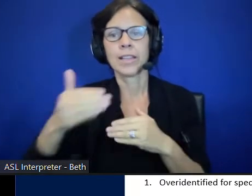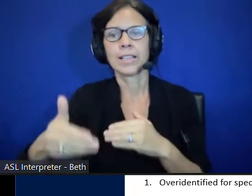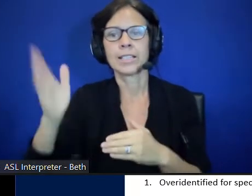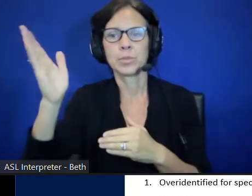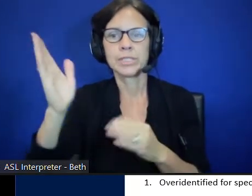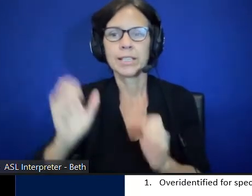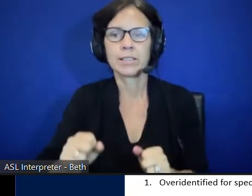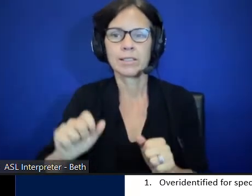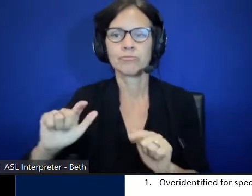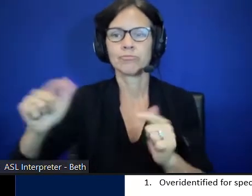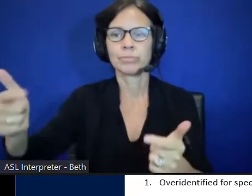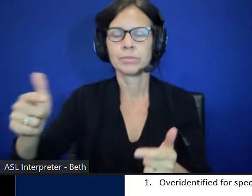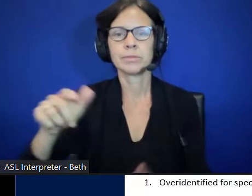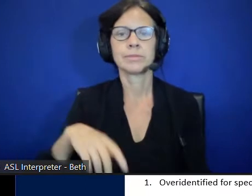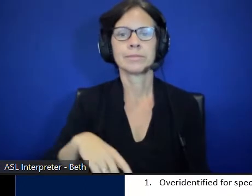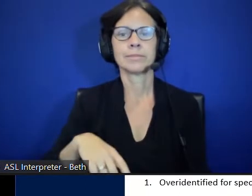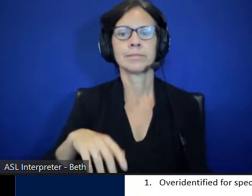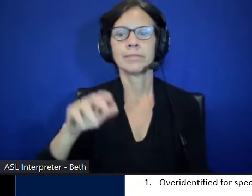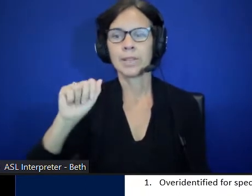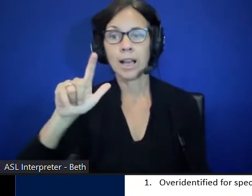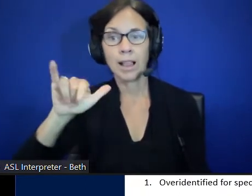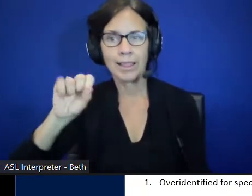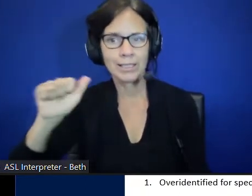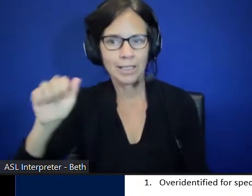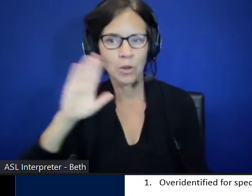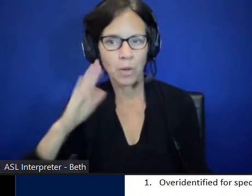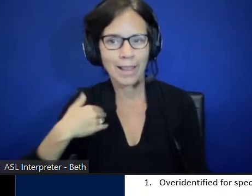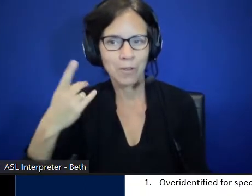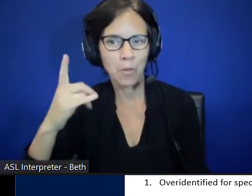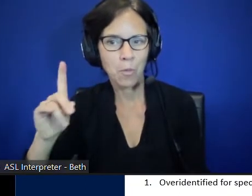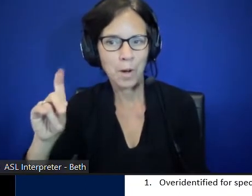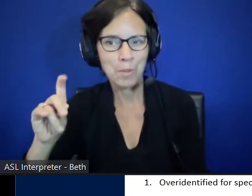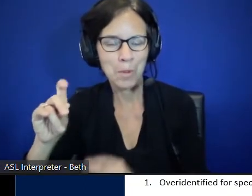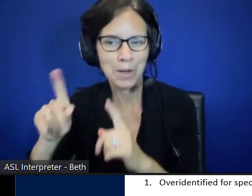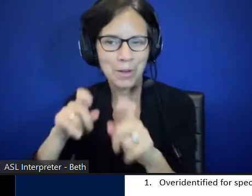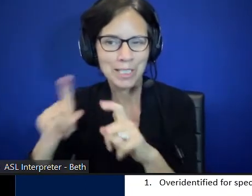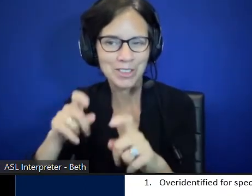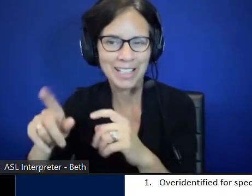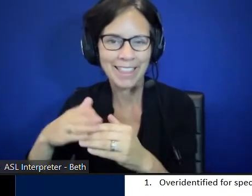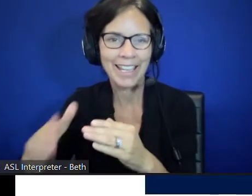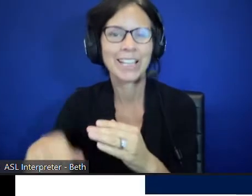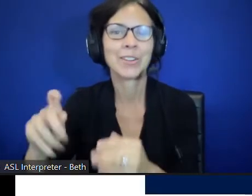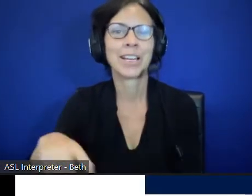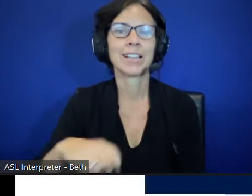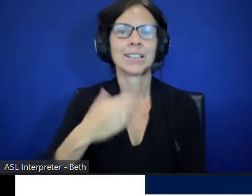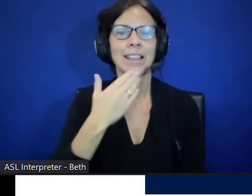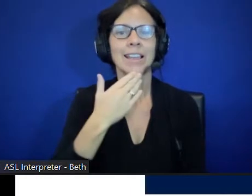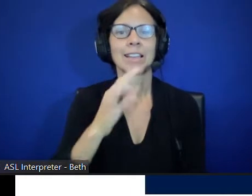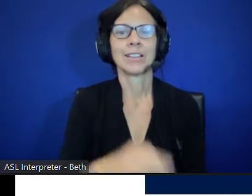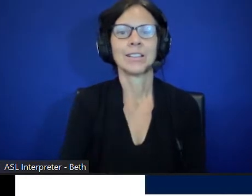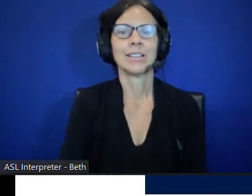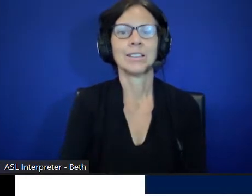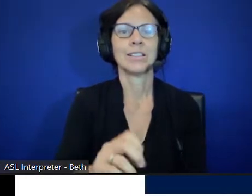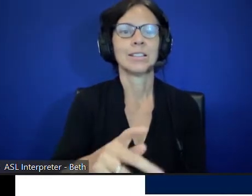Alyssa you'll have one more after. Perfect Thank you okay perfect Thank you all so much. All right, our next